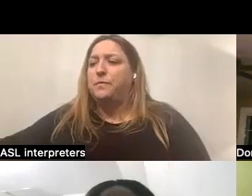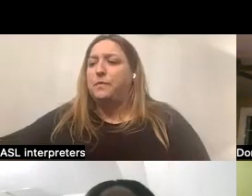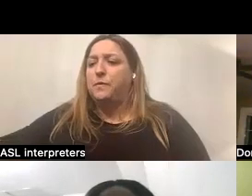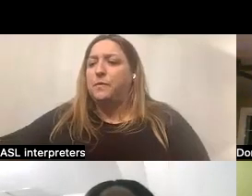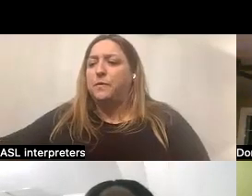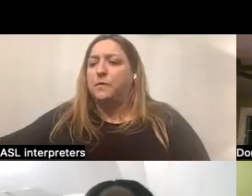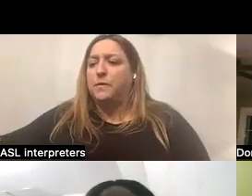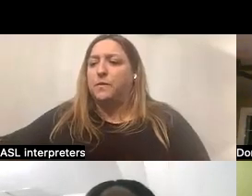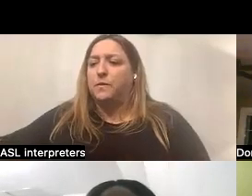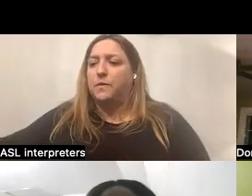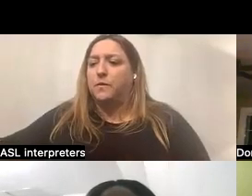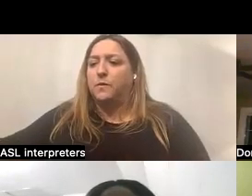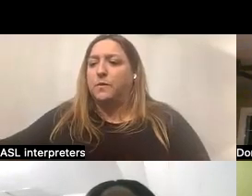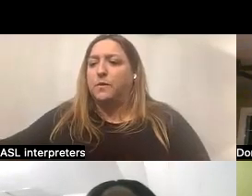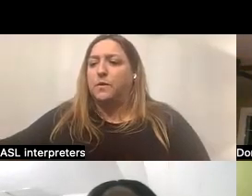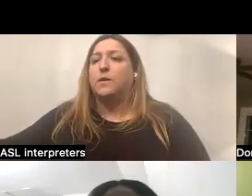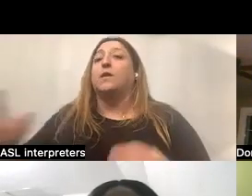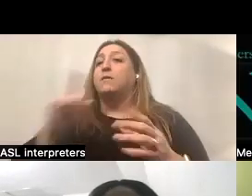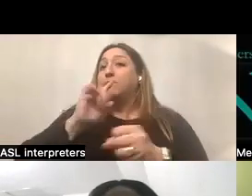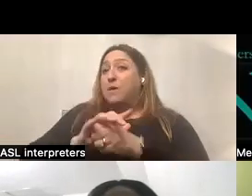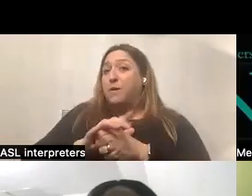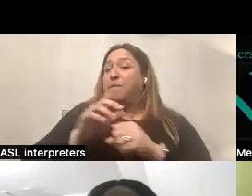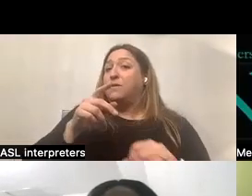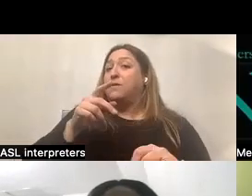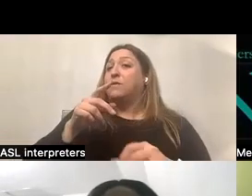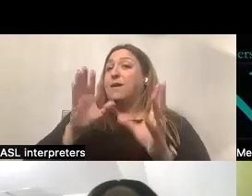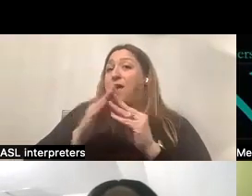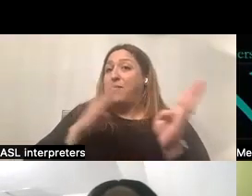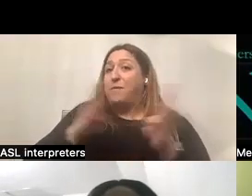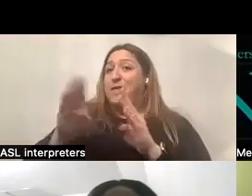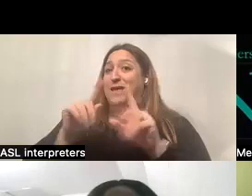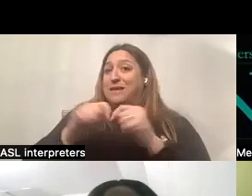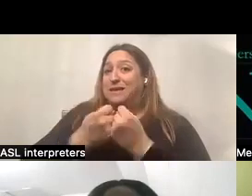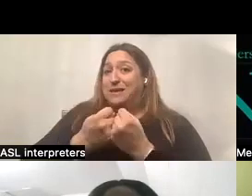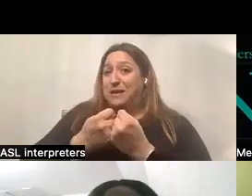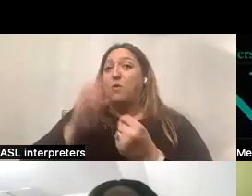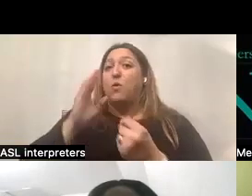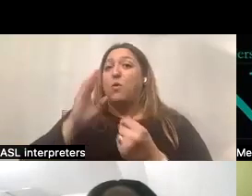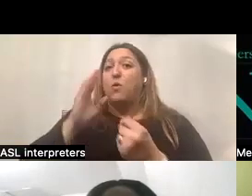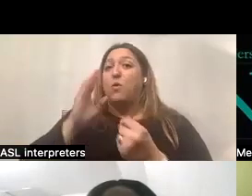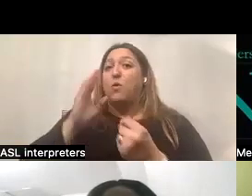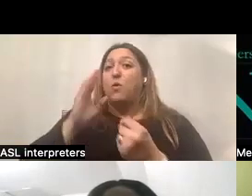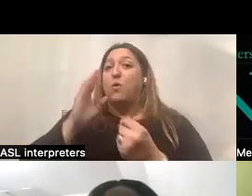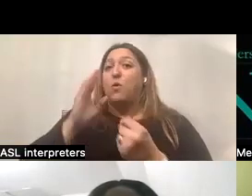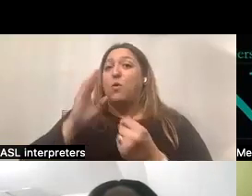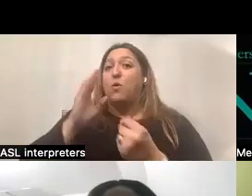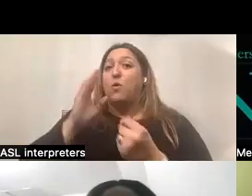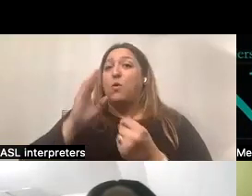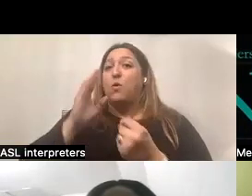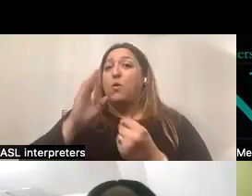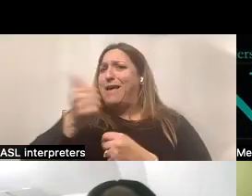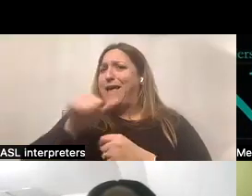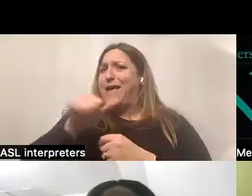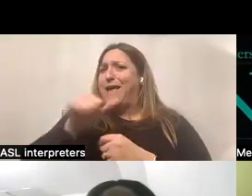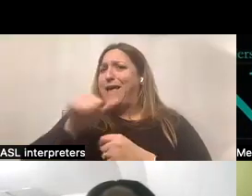I can assure you, though, that the conference planning team will take any of the comments that you put in the chat, I'll say it again,